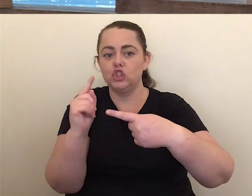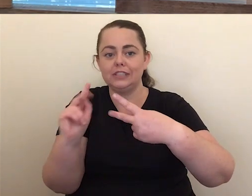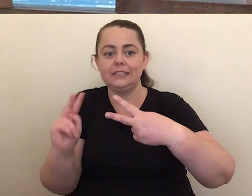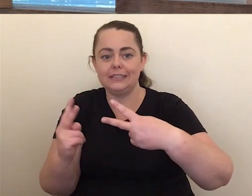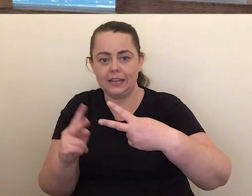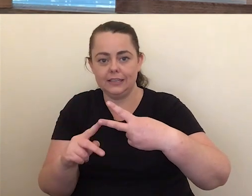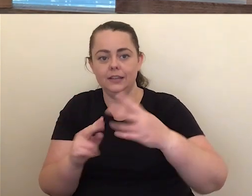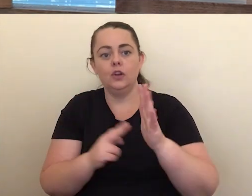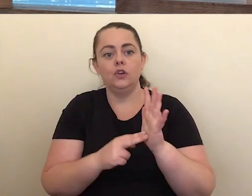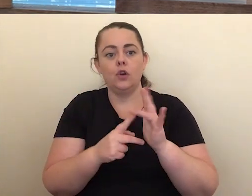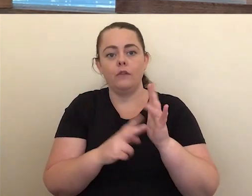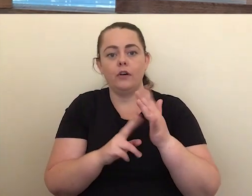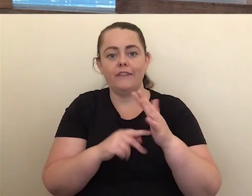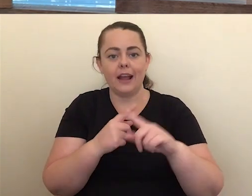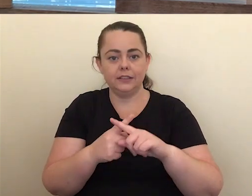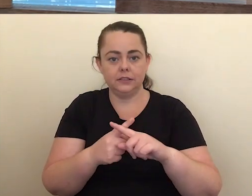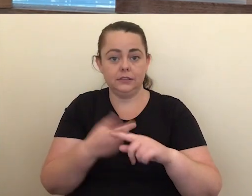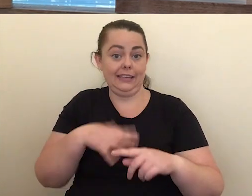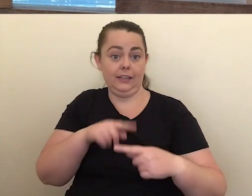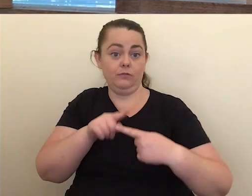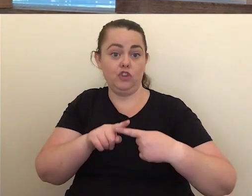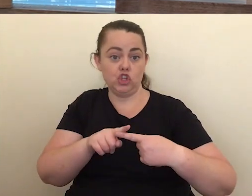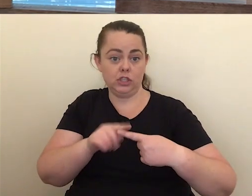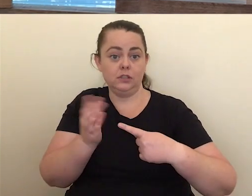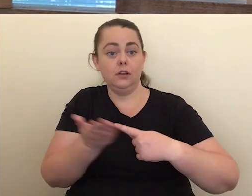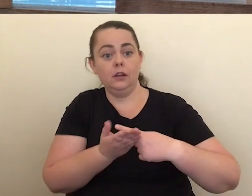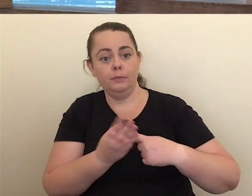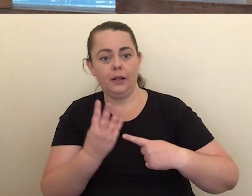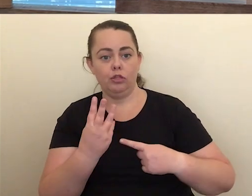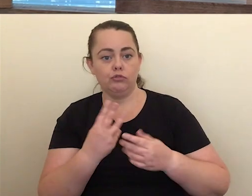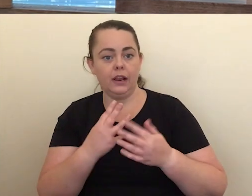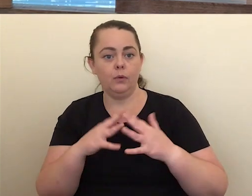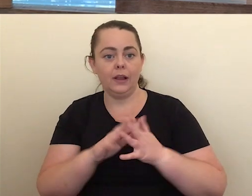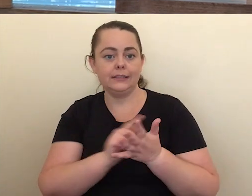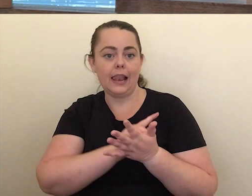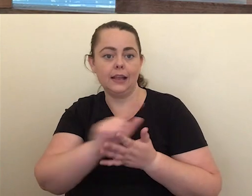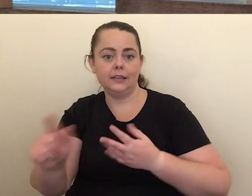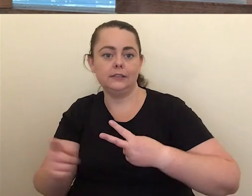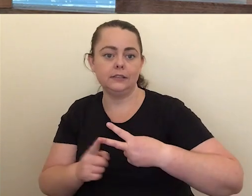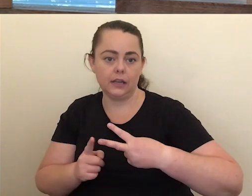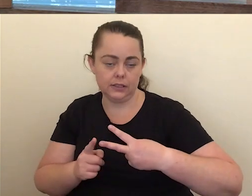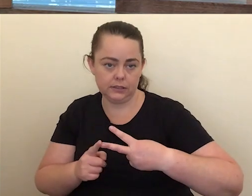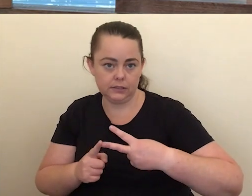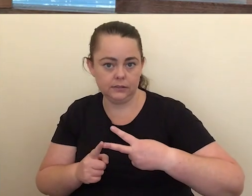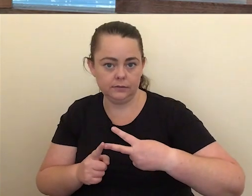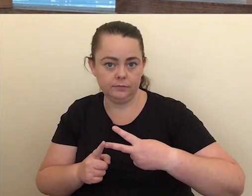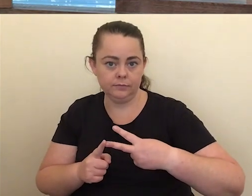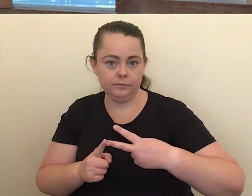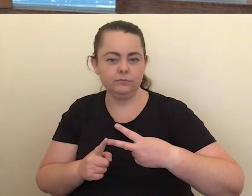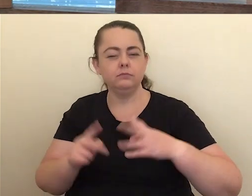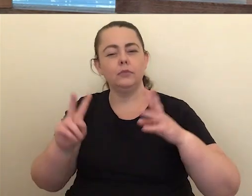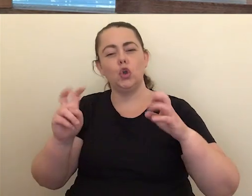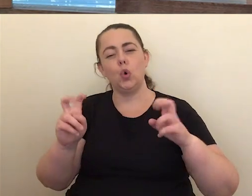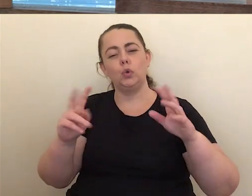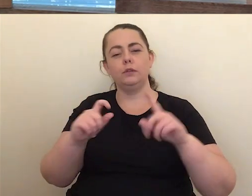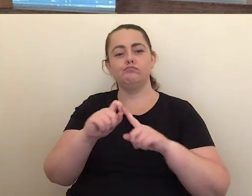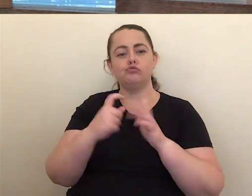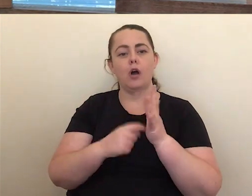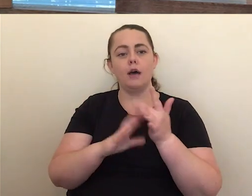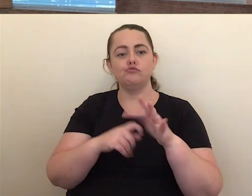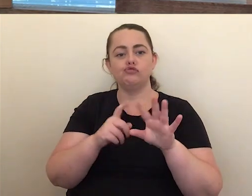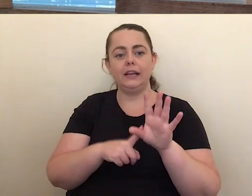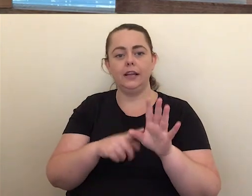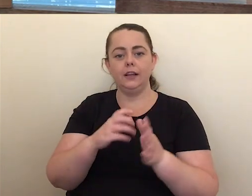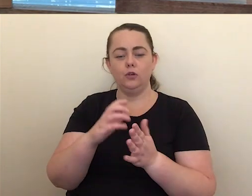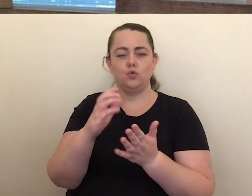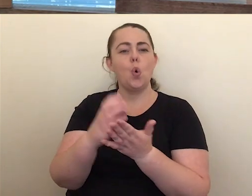vaccine given at least three weeks apart to be considered fully immunised with what we call your primary course. Now we know there's